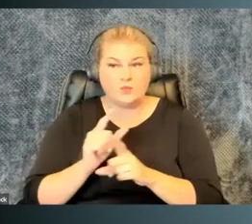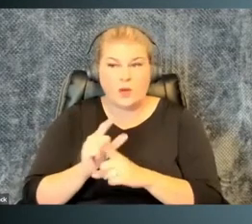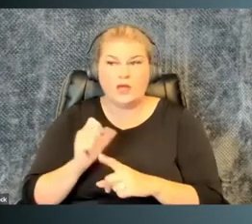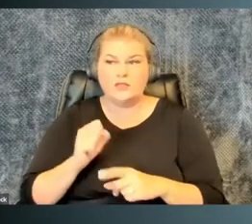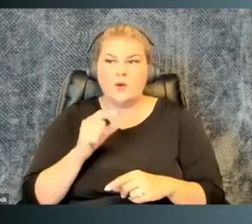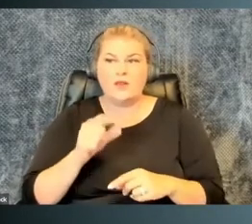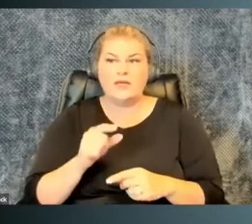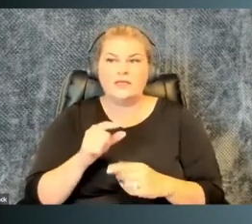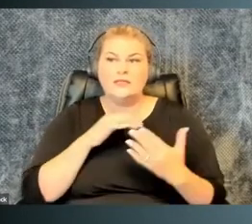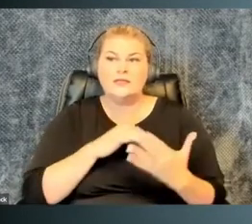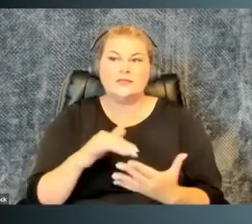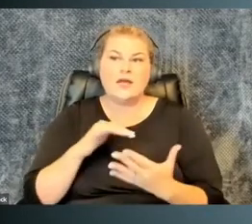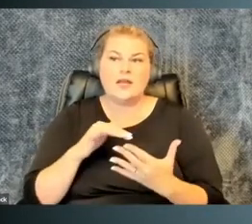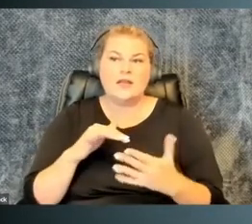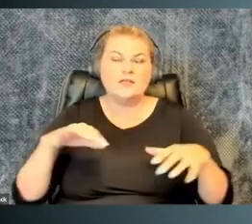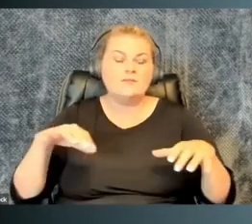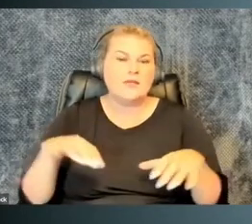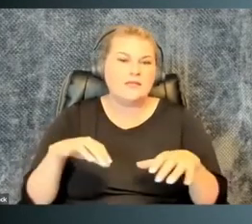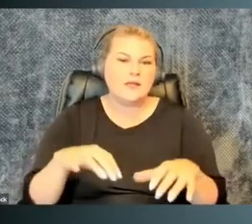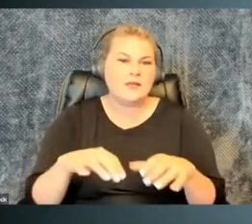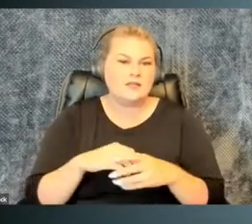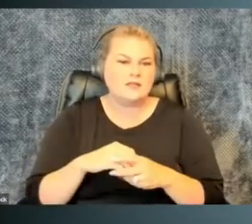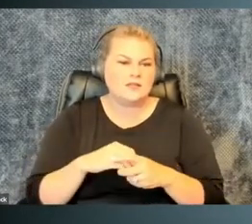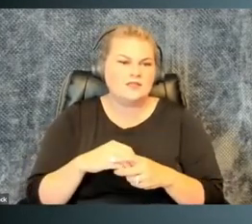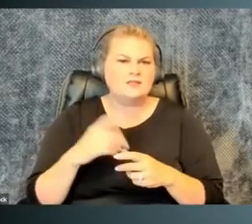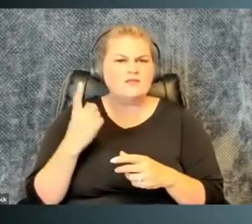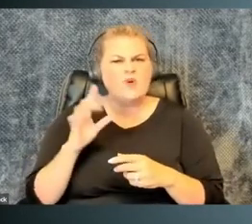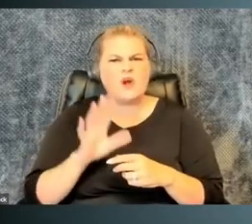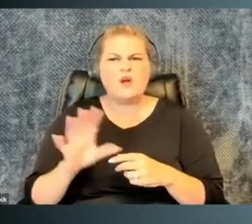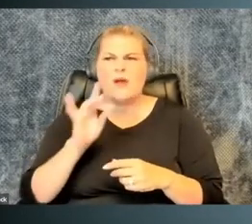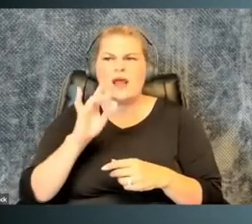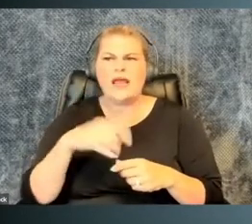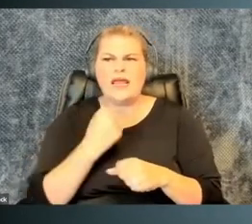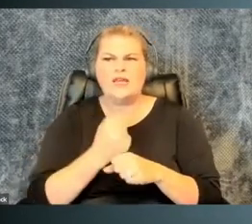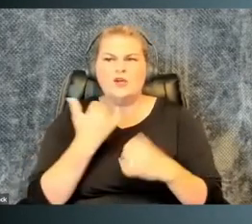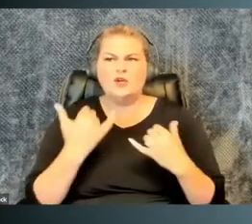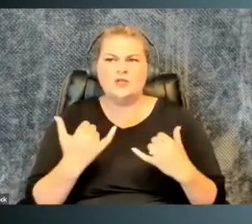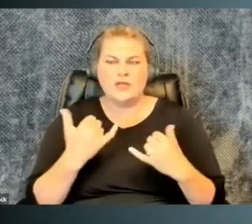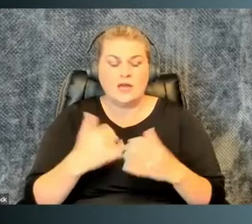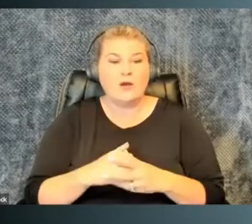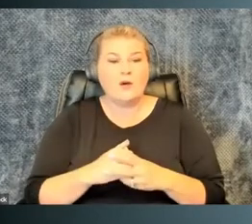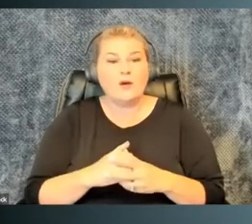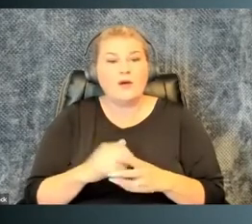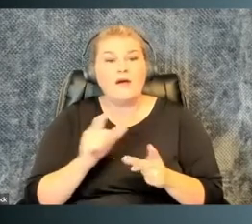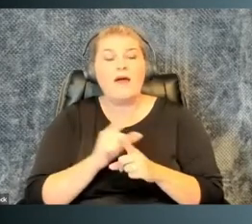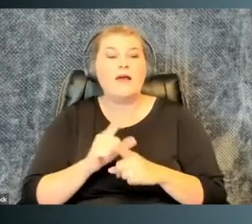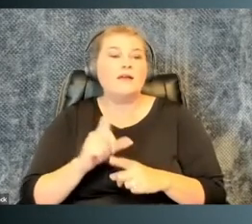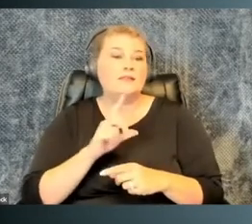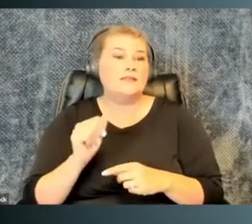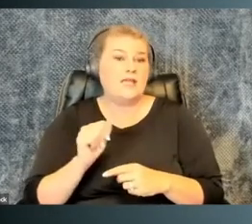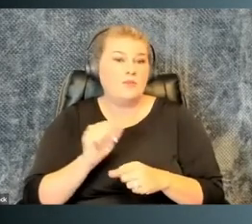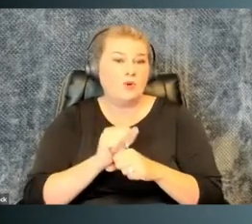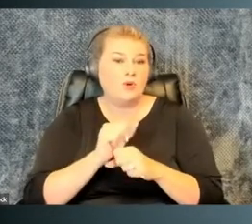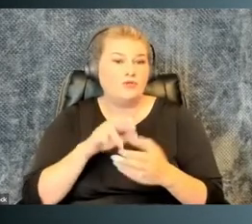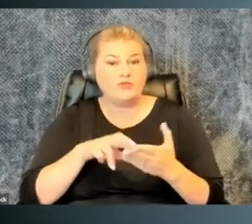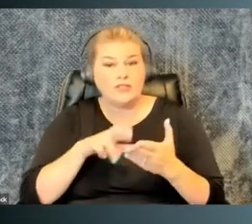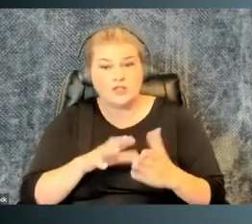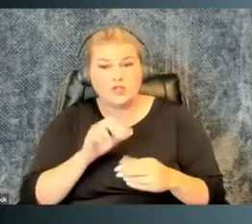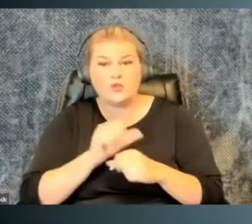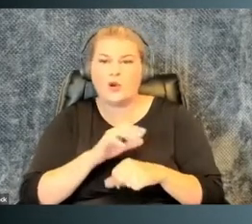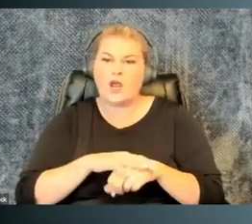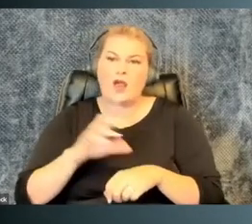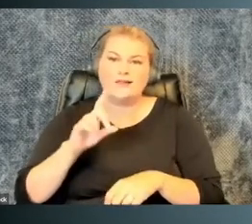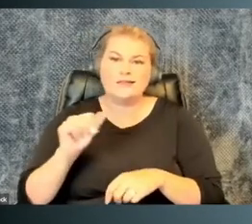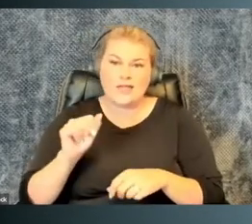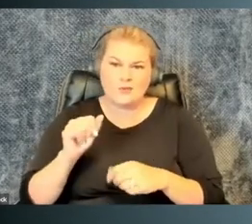scientific researchers as well. So this is a study that's been conducted over eight years now. As